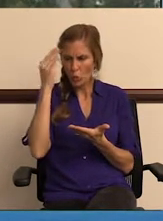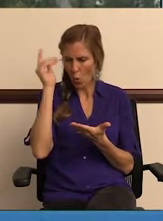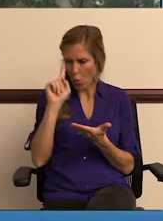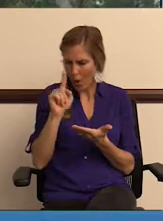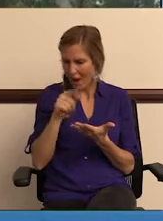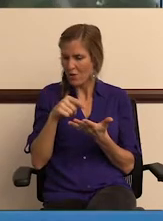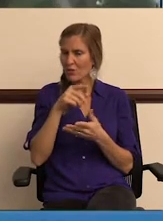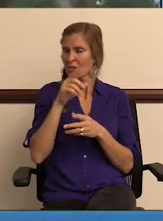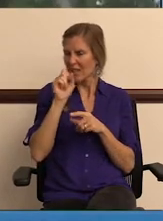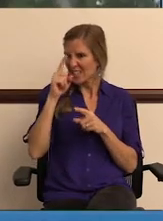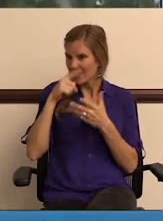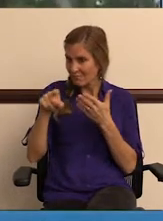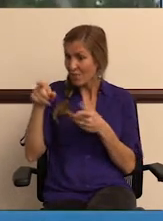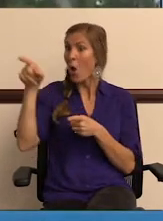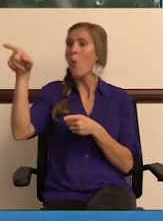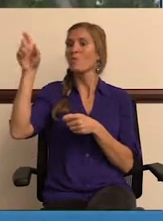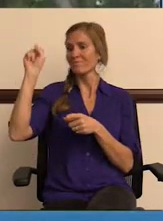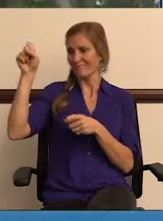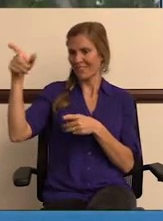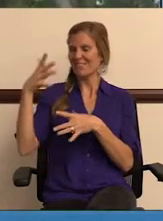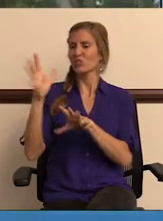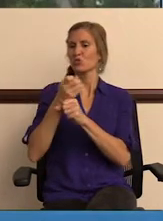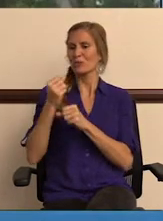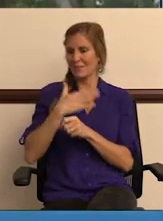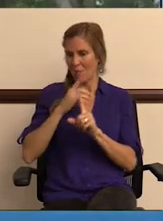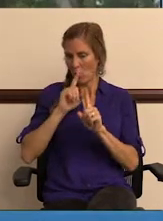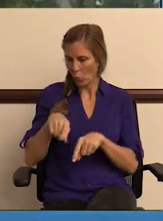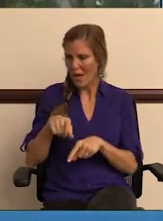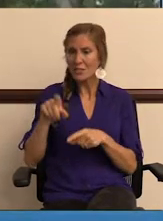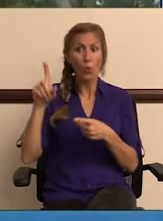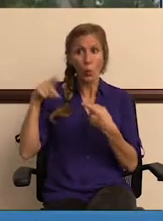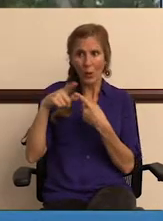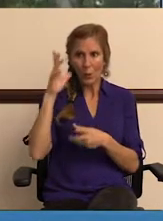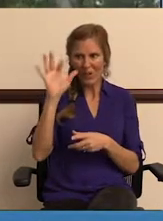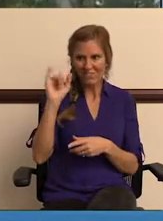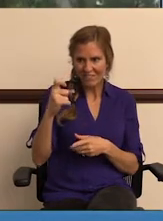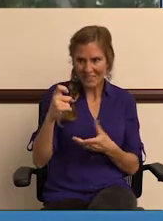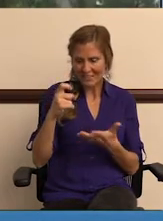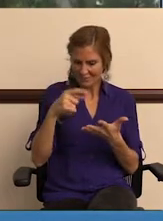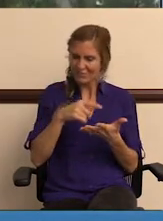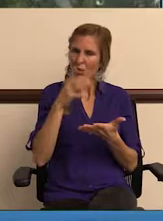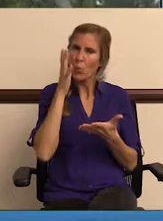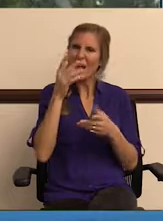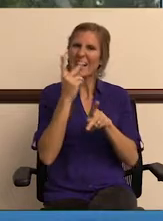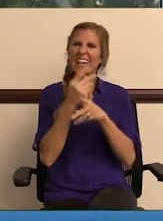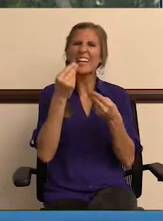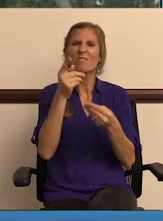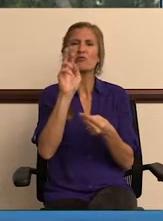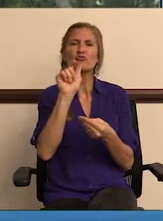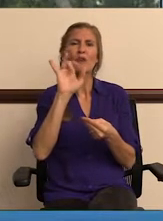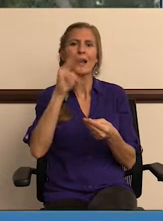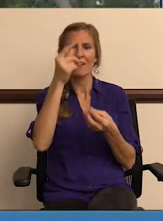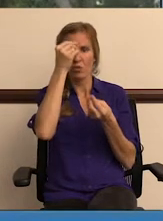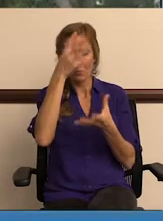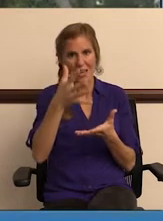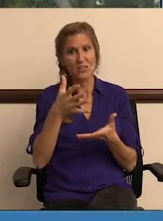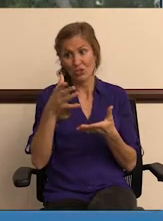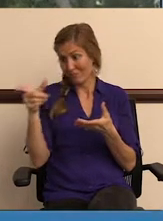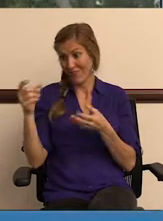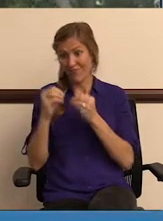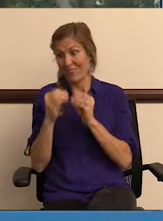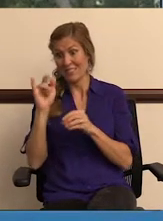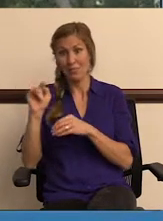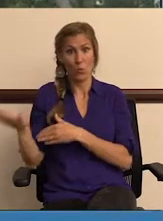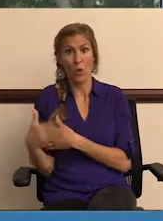That informs you as a resident knowing when and how we receive the request, when things are being done. In fact, we're going to talk about an example of that later where a pothole was literally